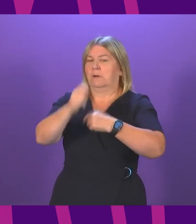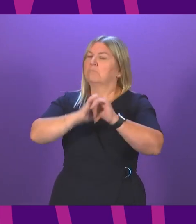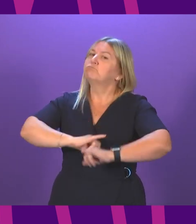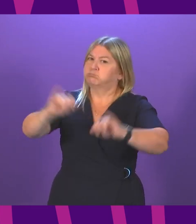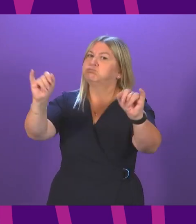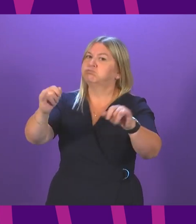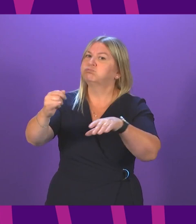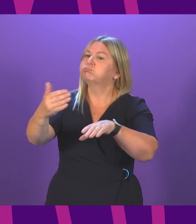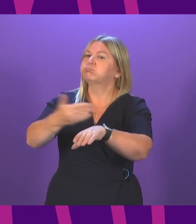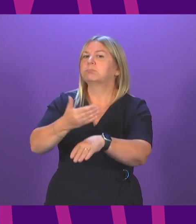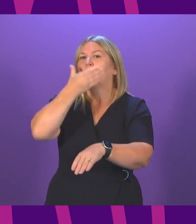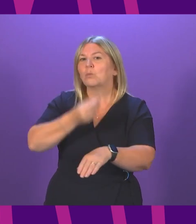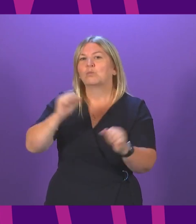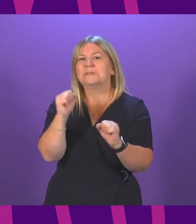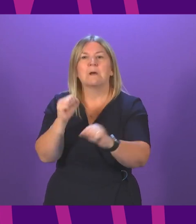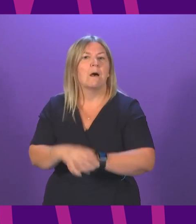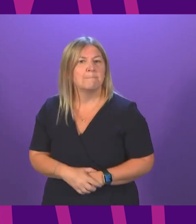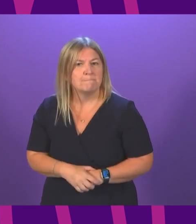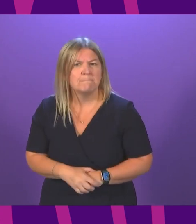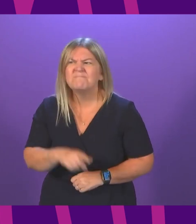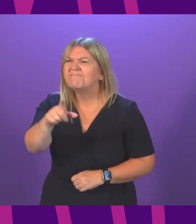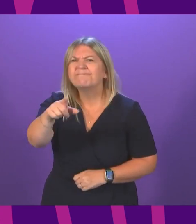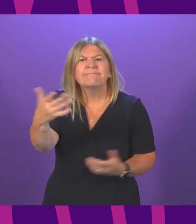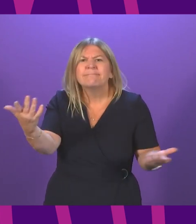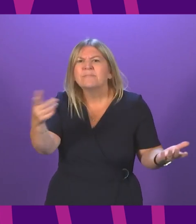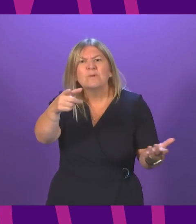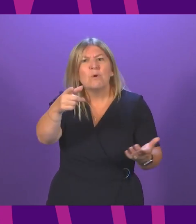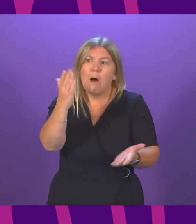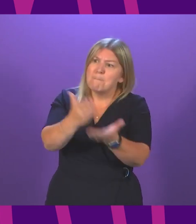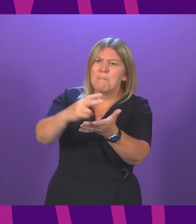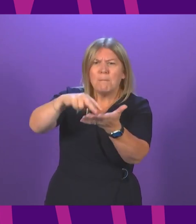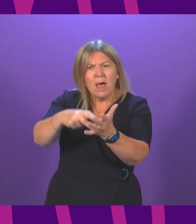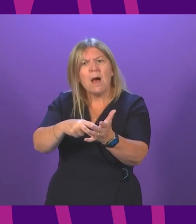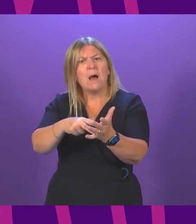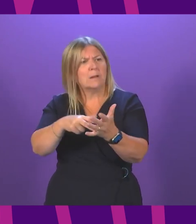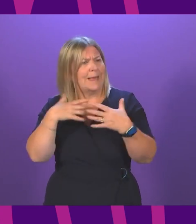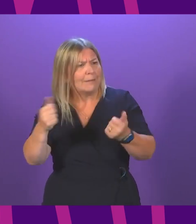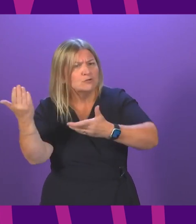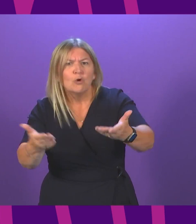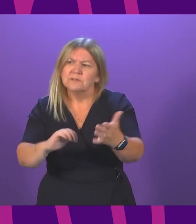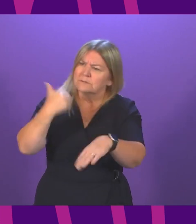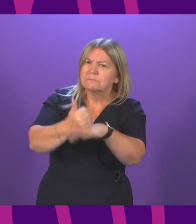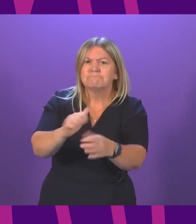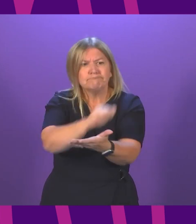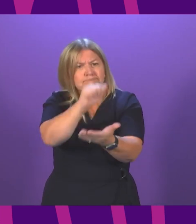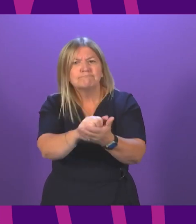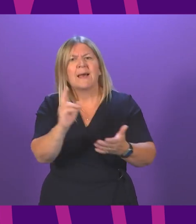winter. So when will she give us a real plan to get our health service back on track? First Minister,